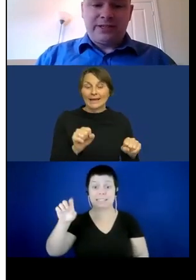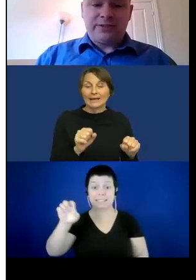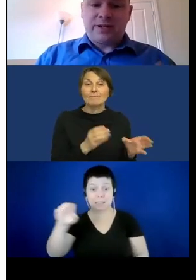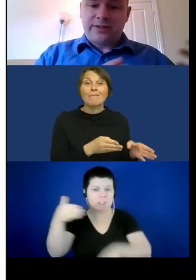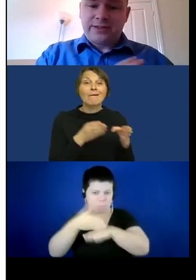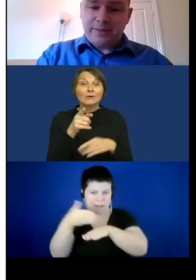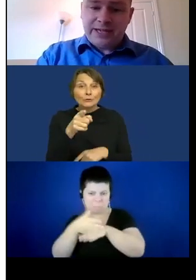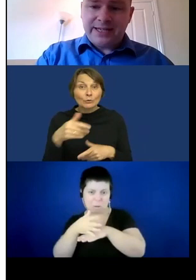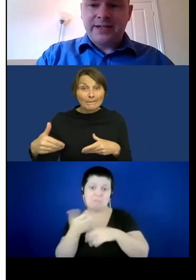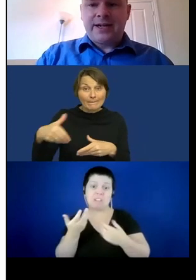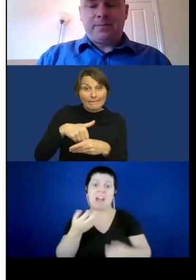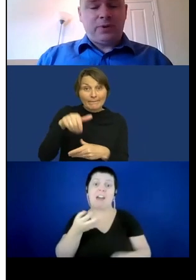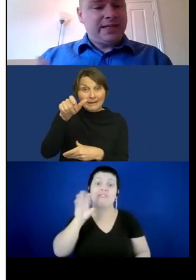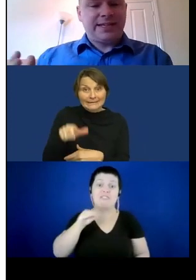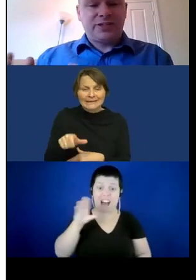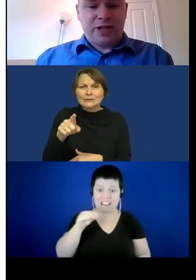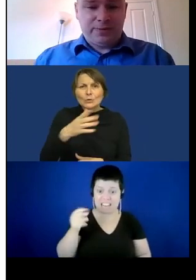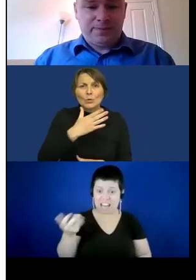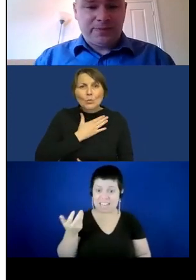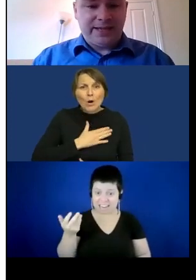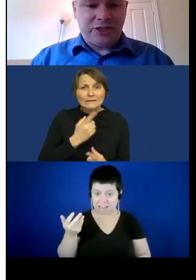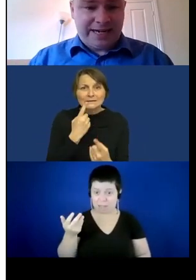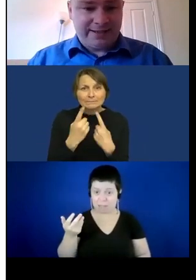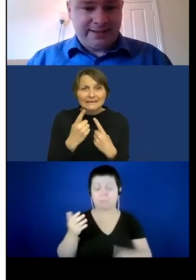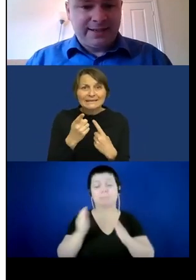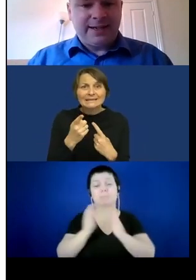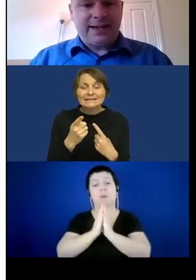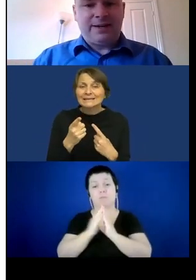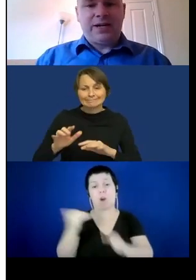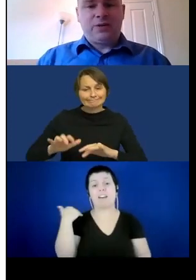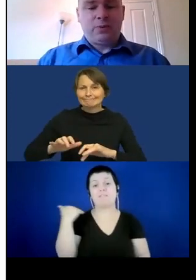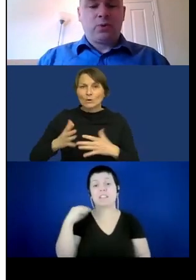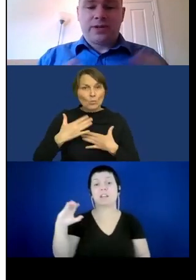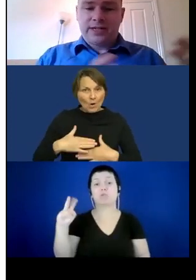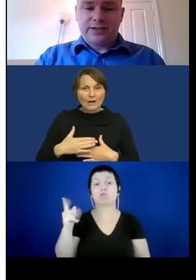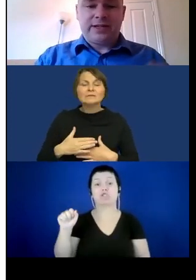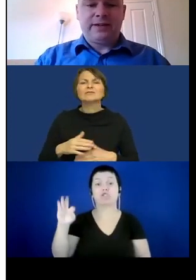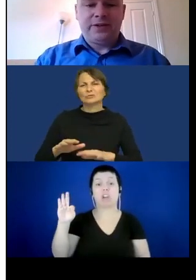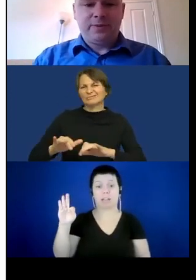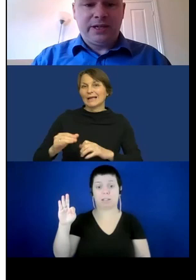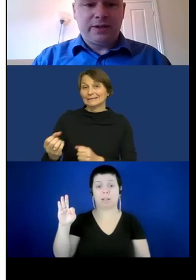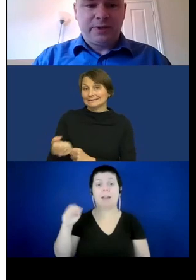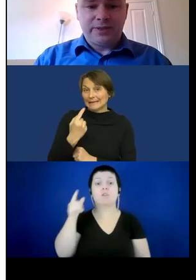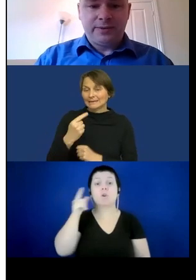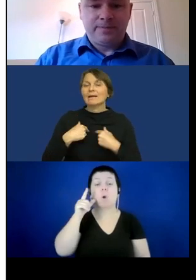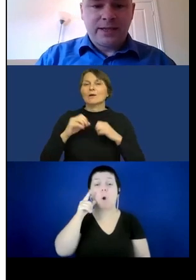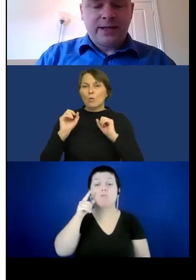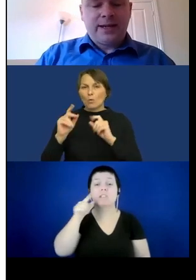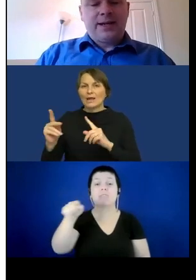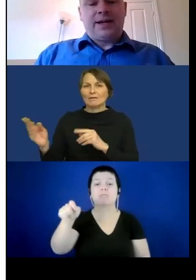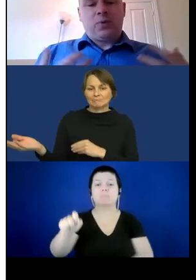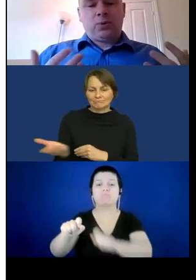make a comment rather than typing it, please let us know in the chat and we will organise for you to be unmuted.